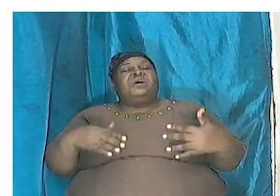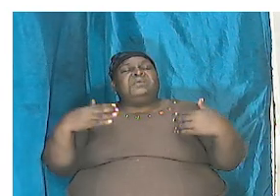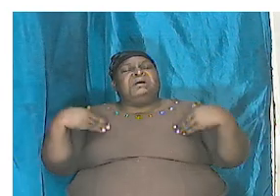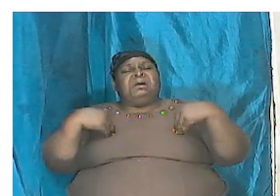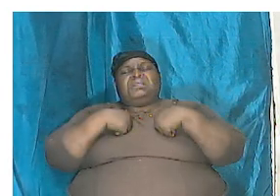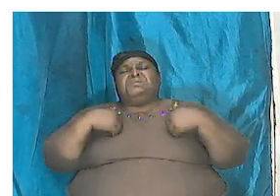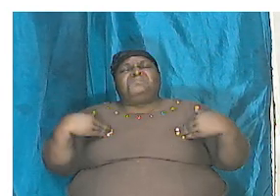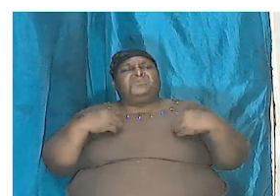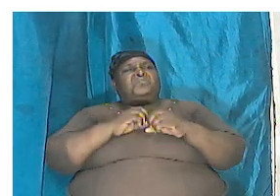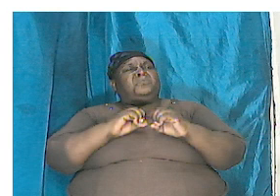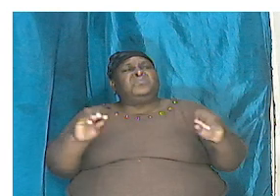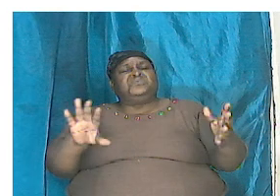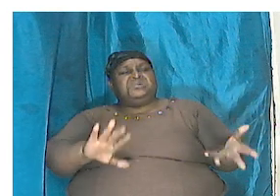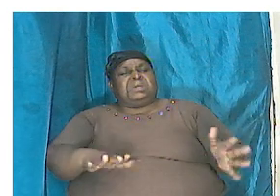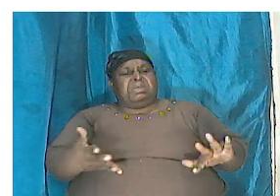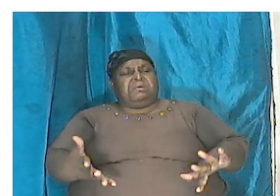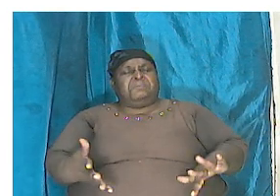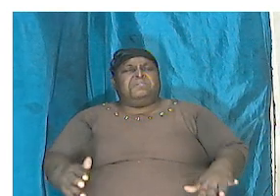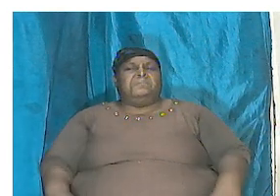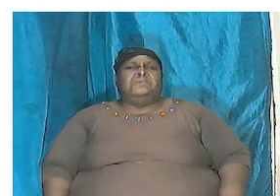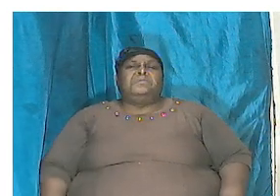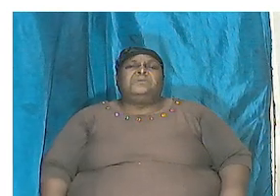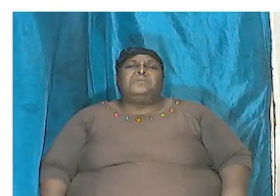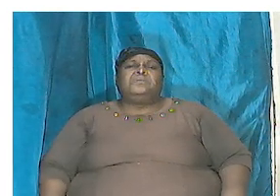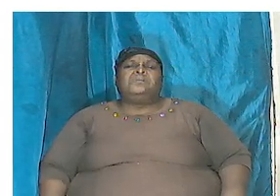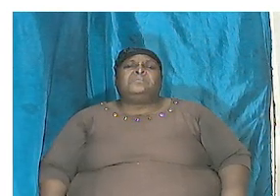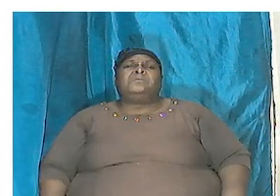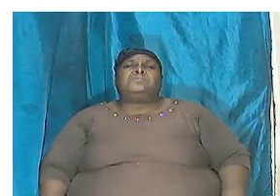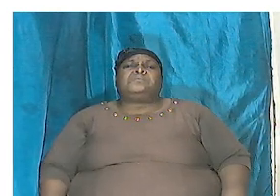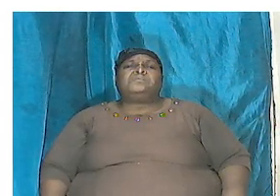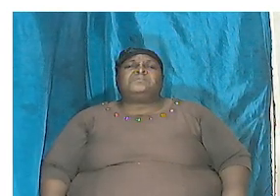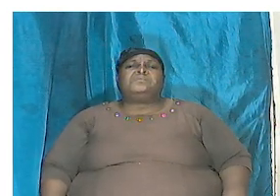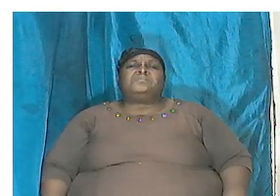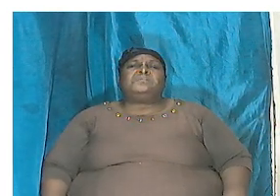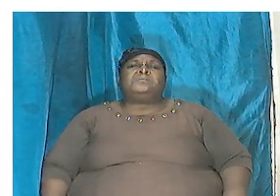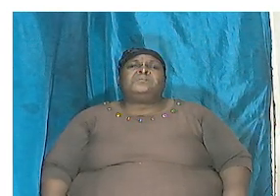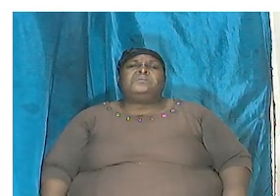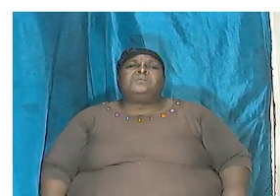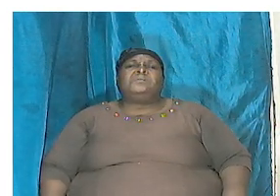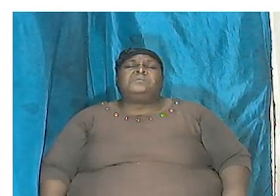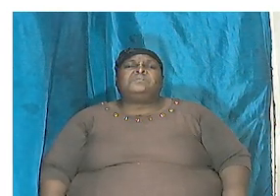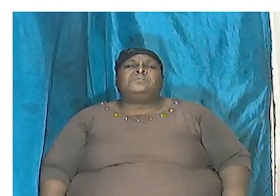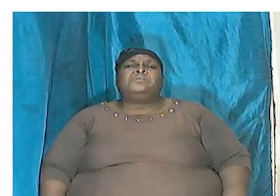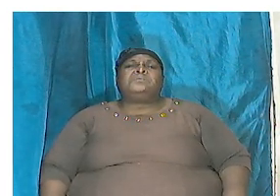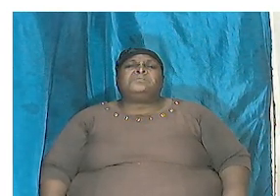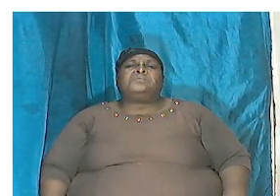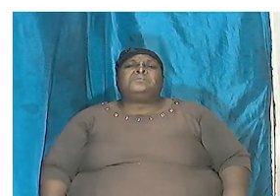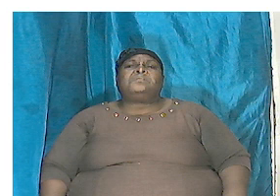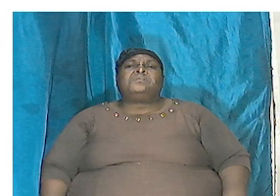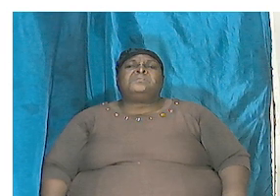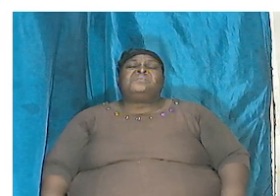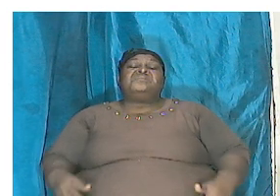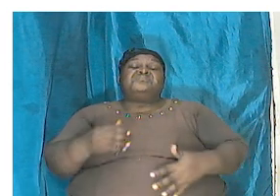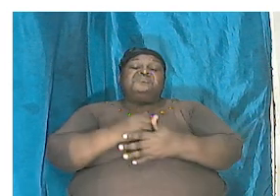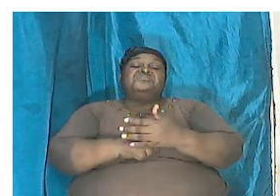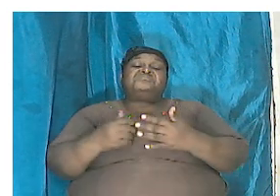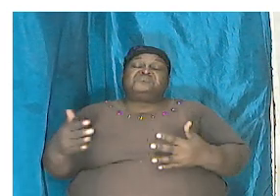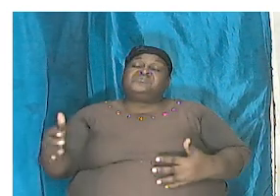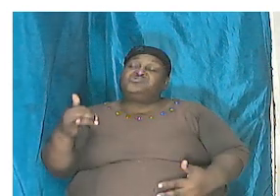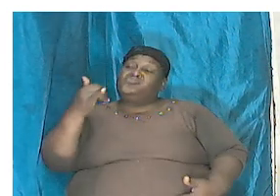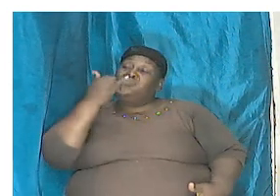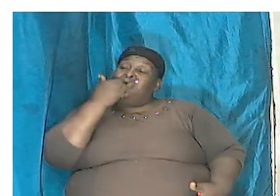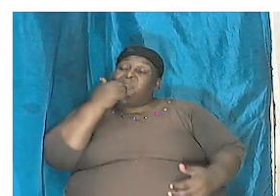and I'm telling us that something is clearly off with that